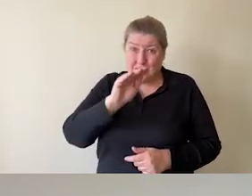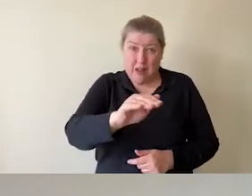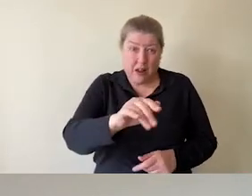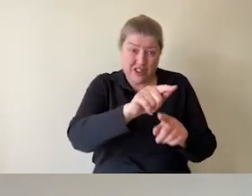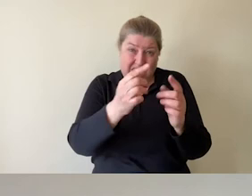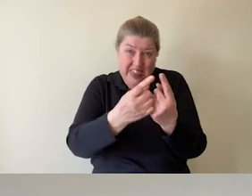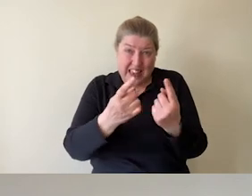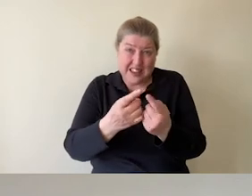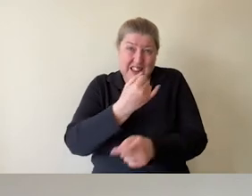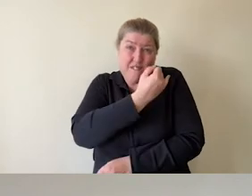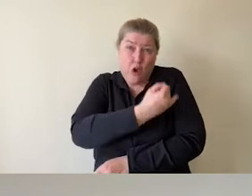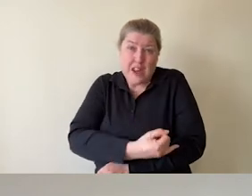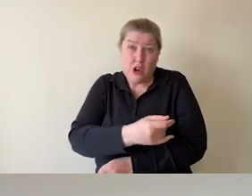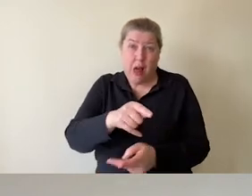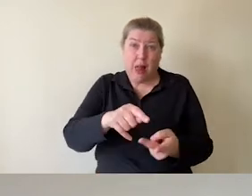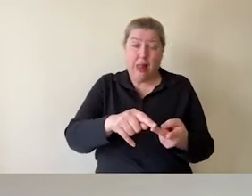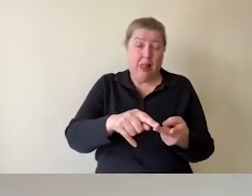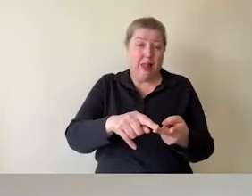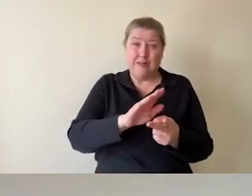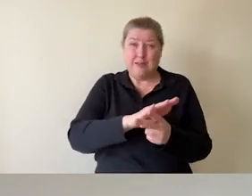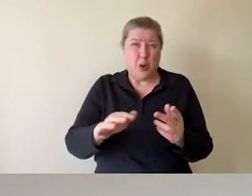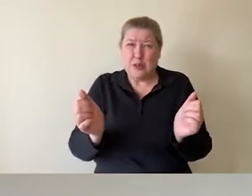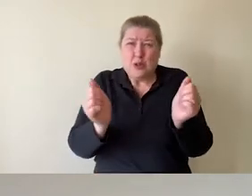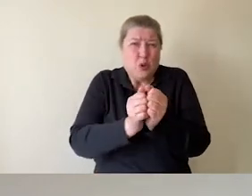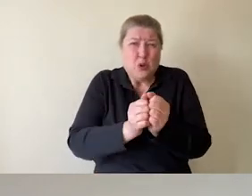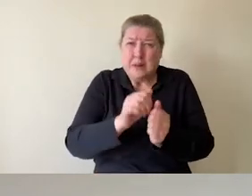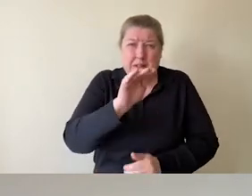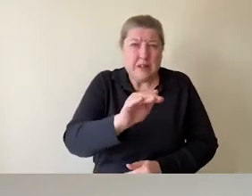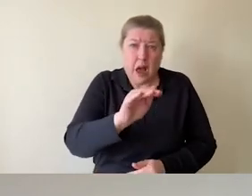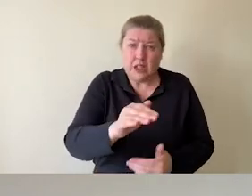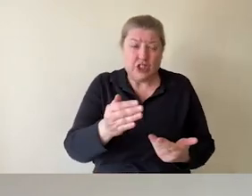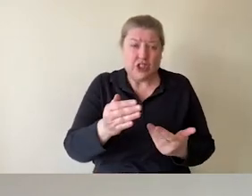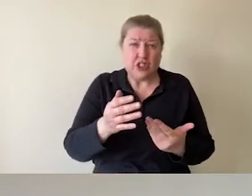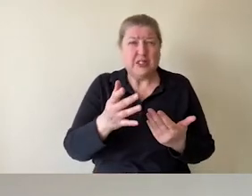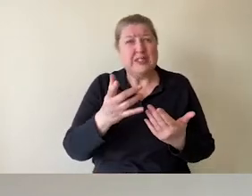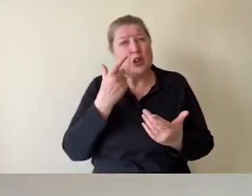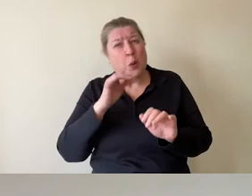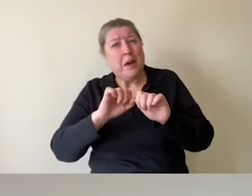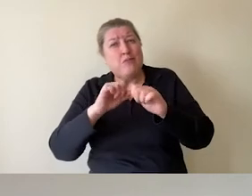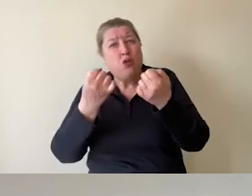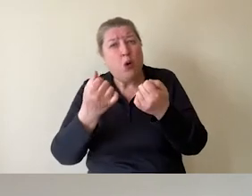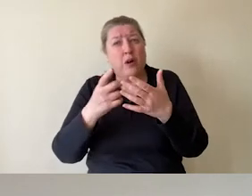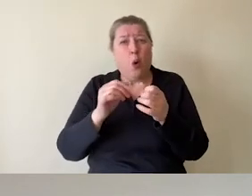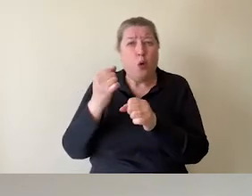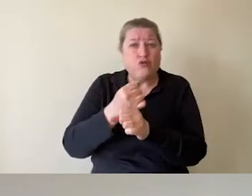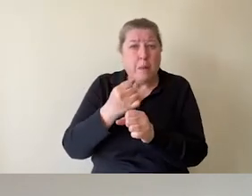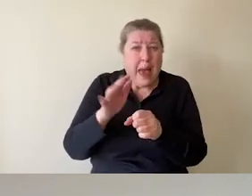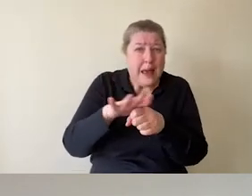They're often actually not suitable for touching. They've got broken or conserved surfaces.